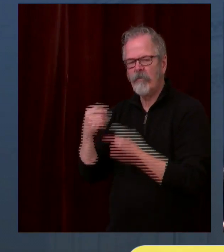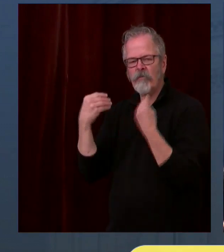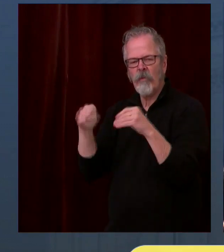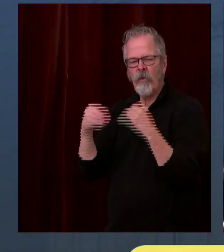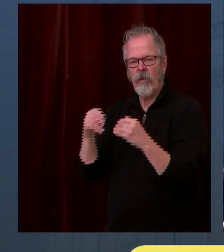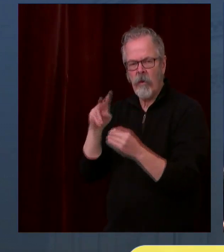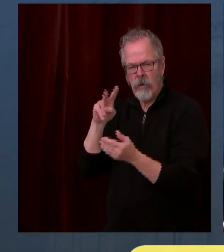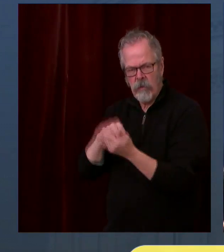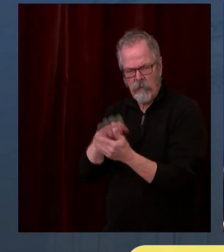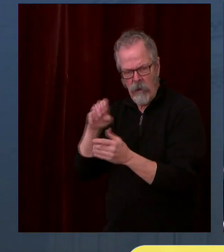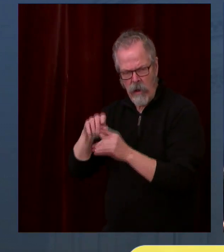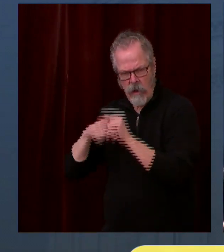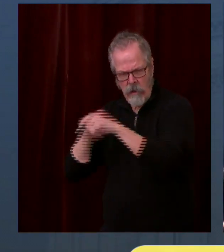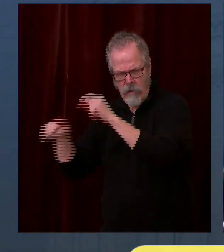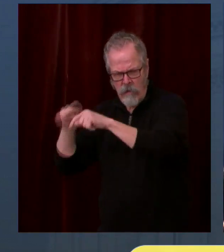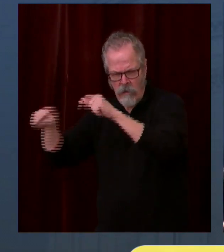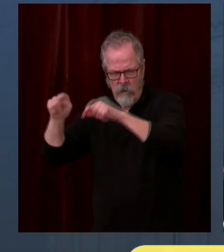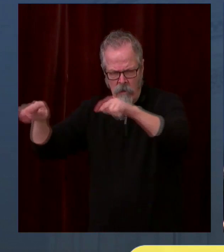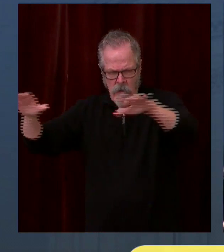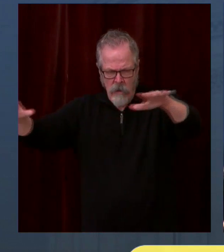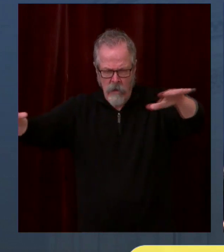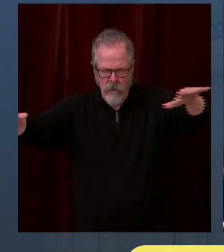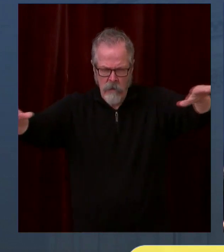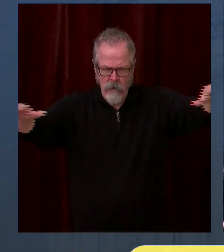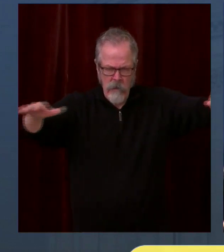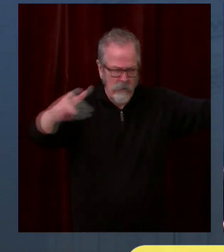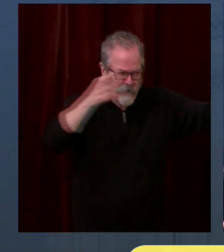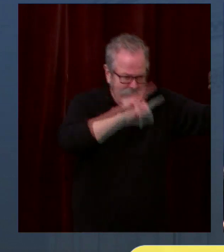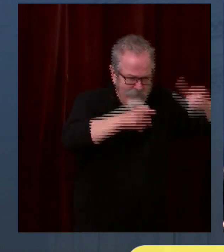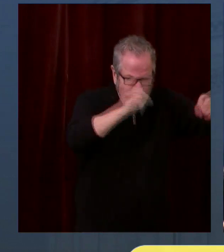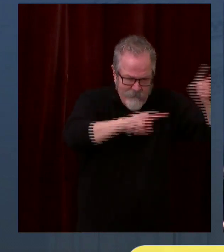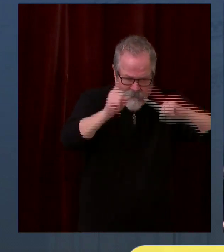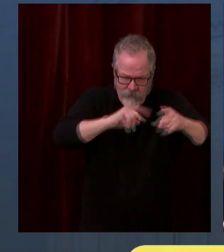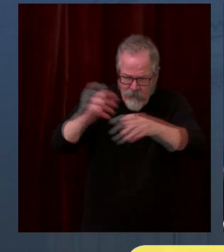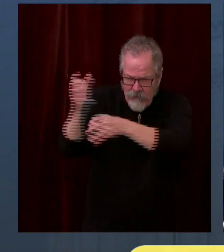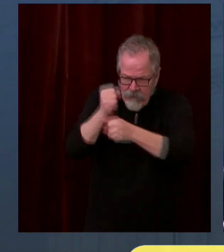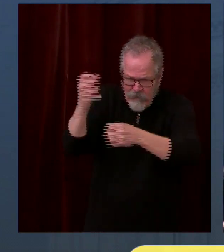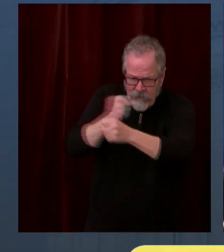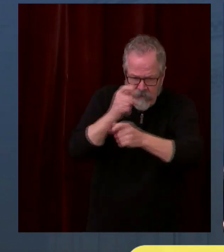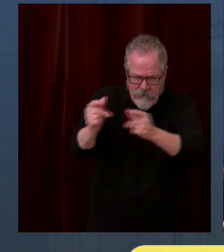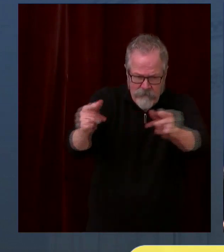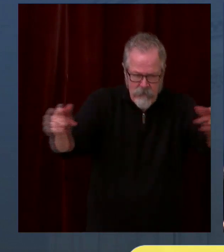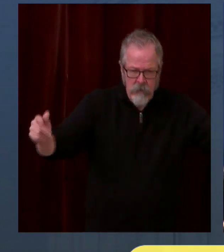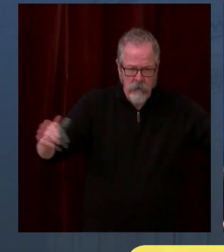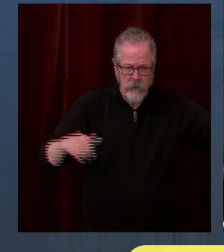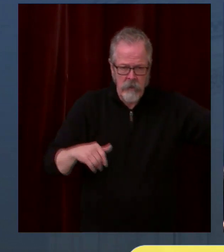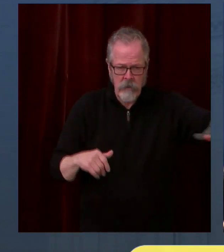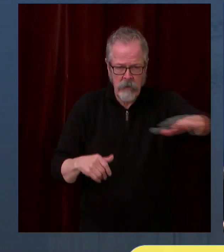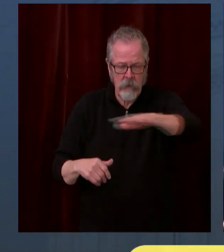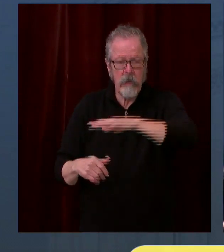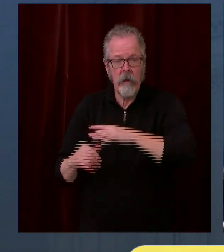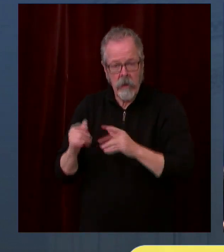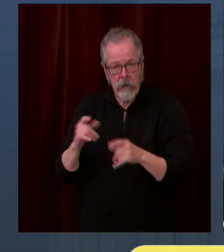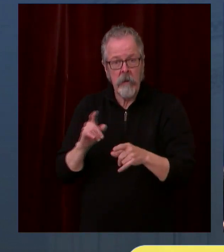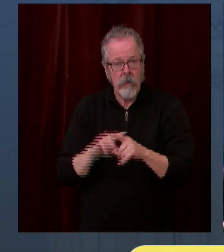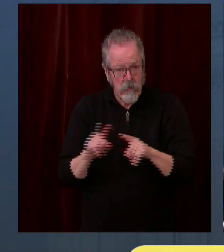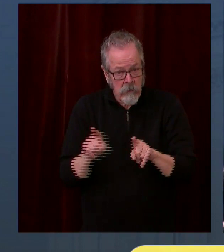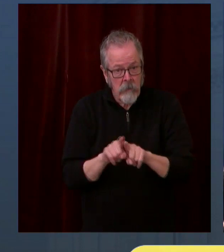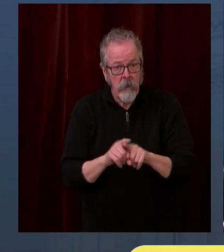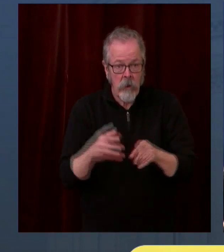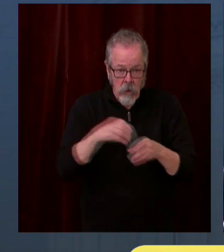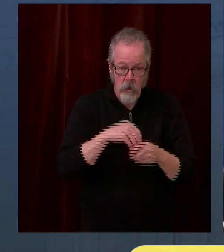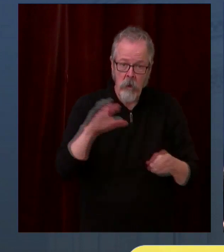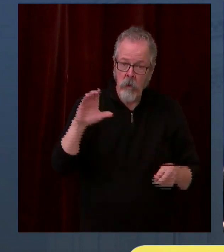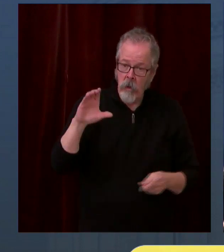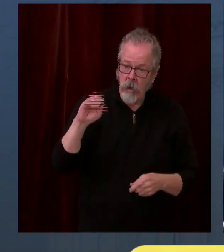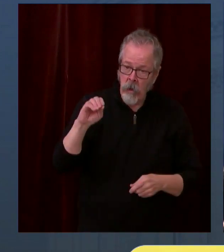coming to the to this pulling on this rope, I am confident we are going to be successful. With that, we'd like Rogelio